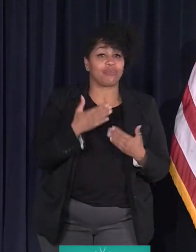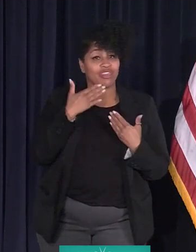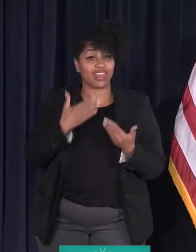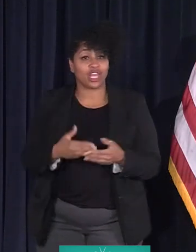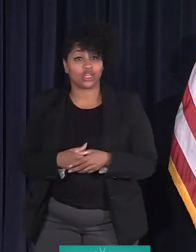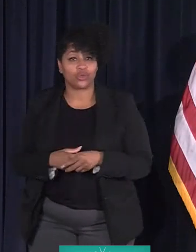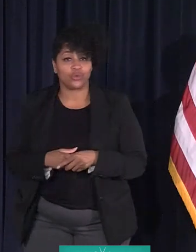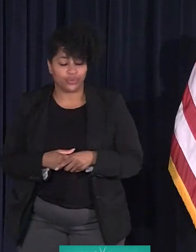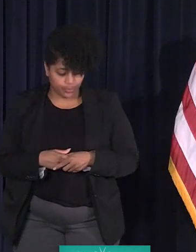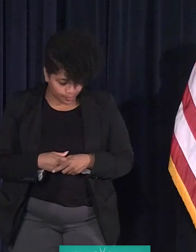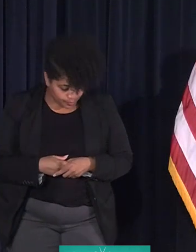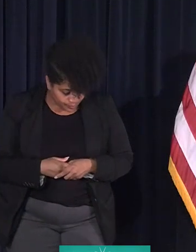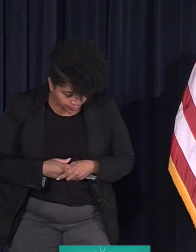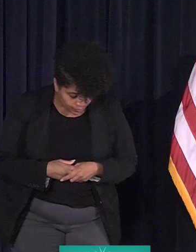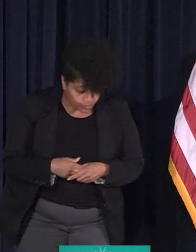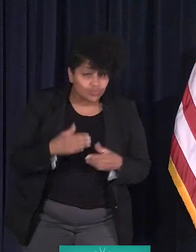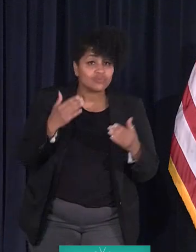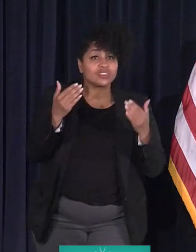Next is Tracy.